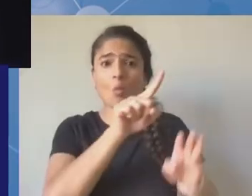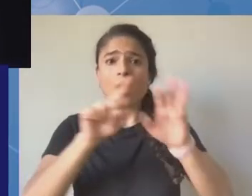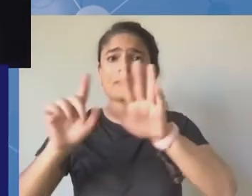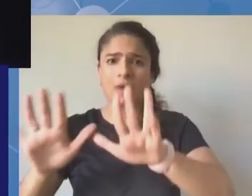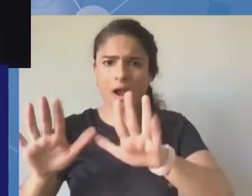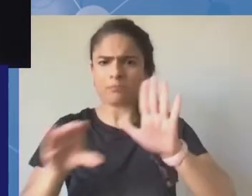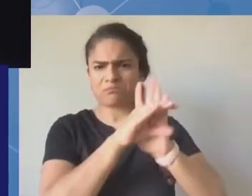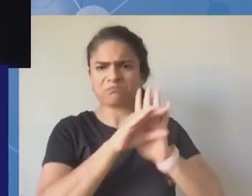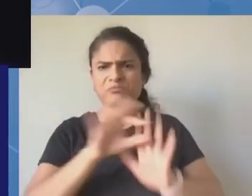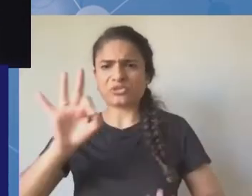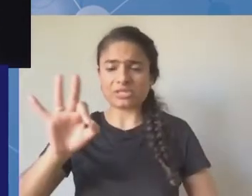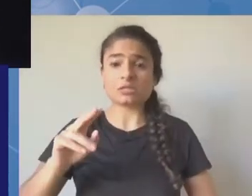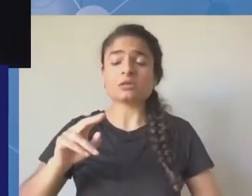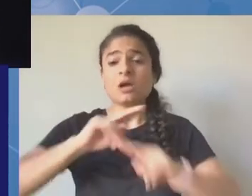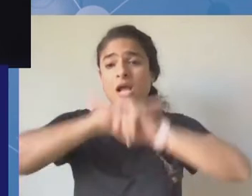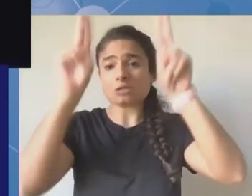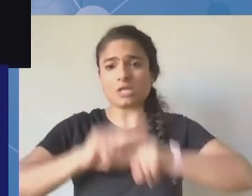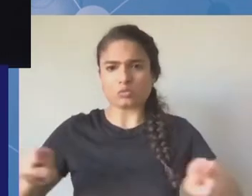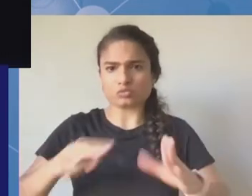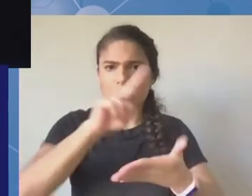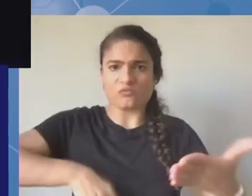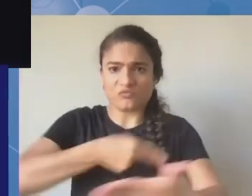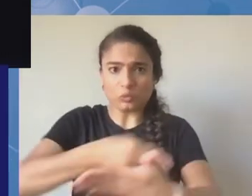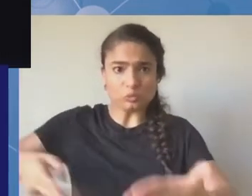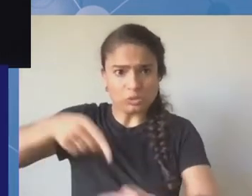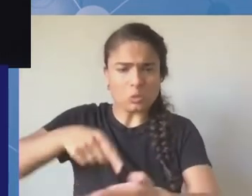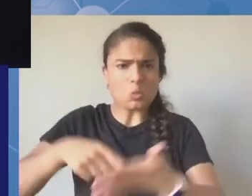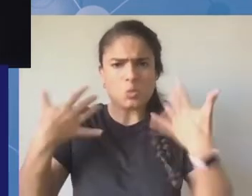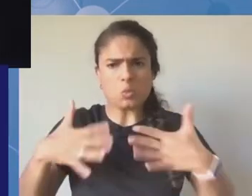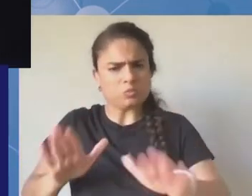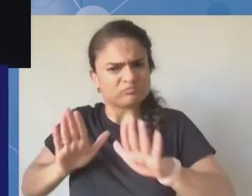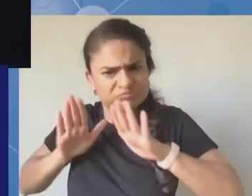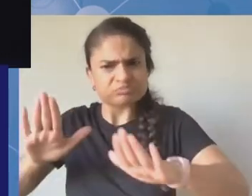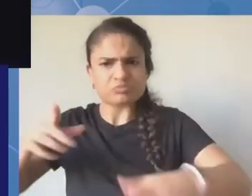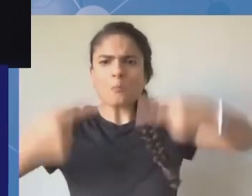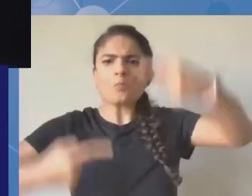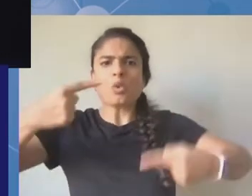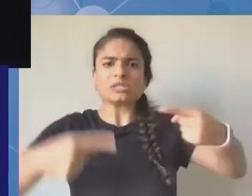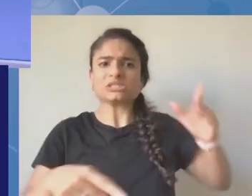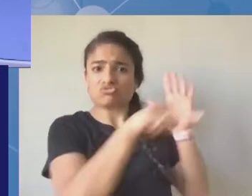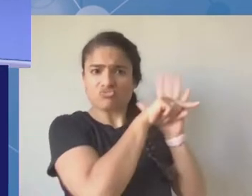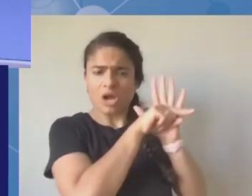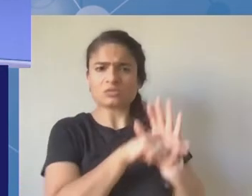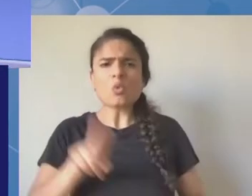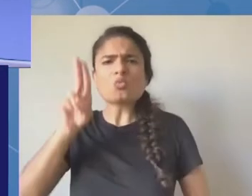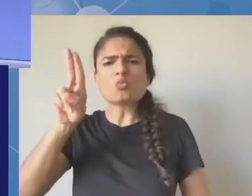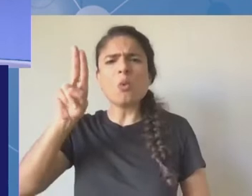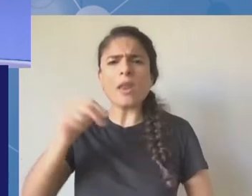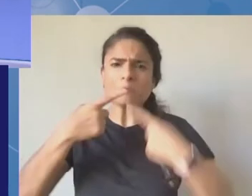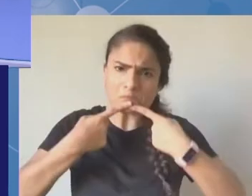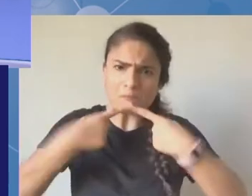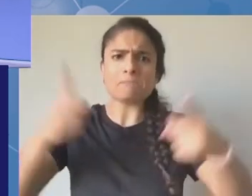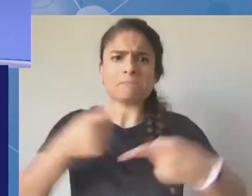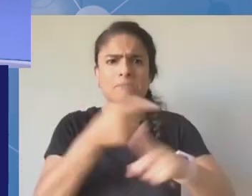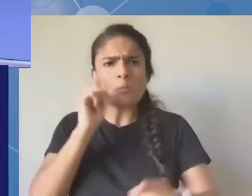treaties like the ICCPR and the Human Charter of Human and People's Rights. I believe that's to be a UN charter. We should all